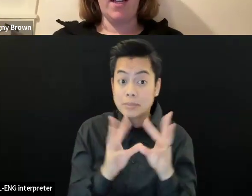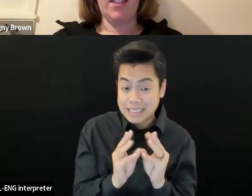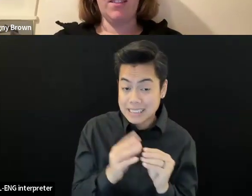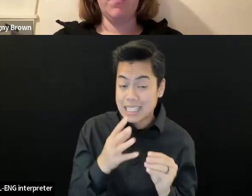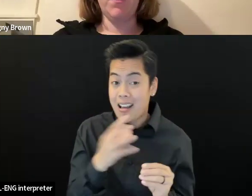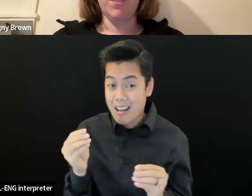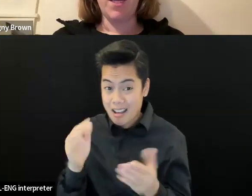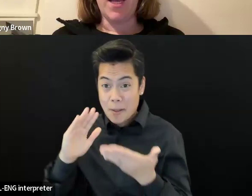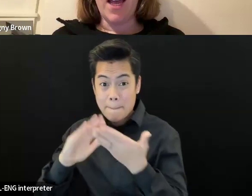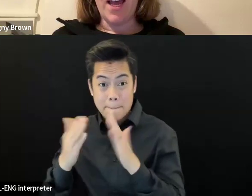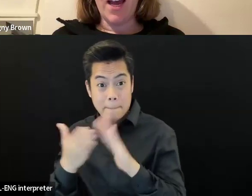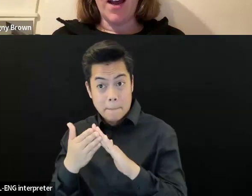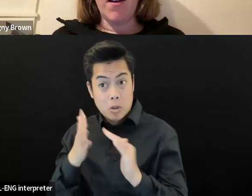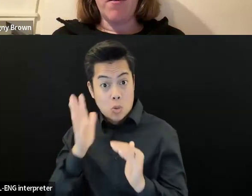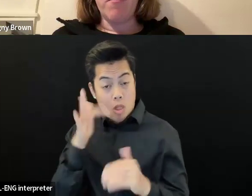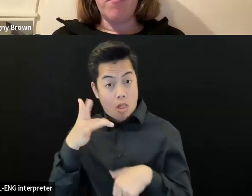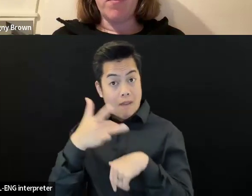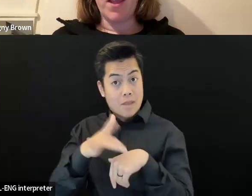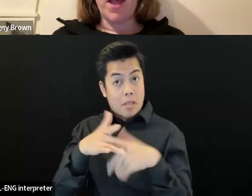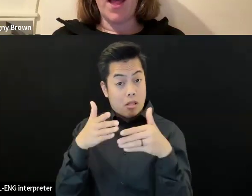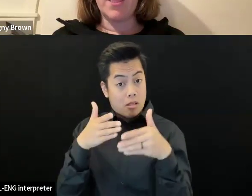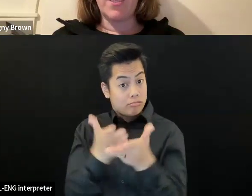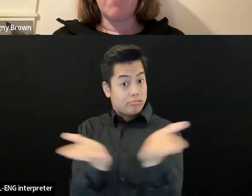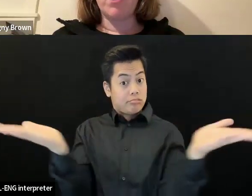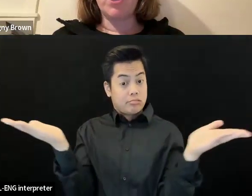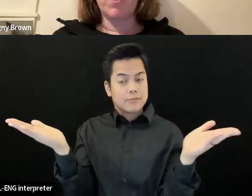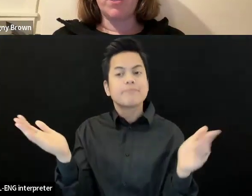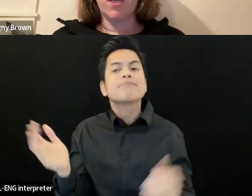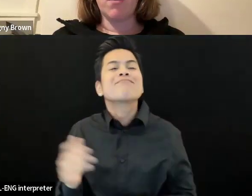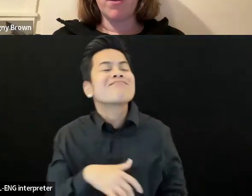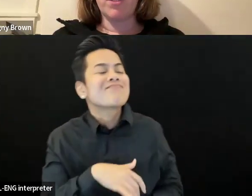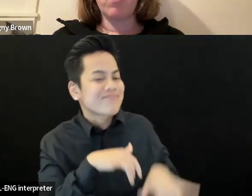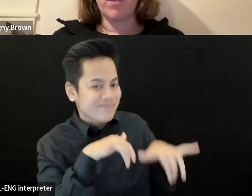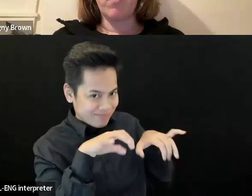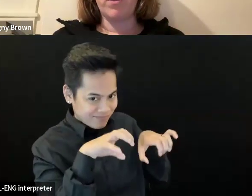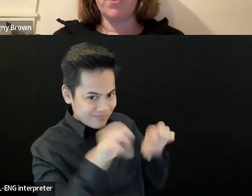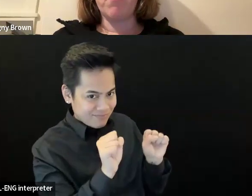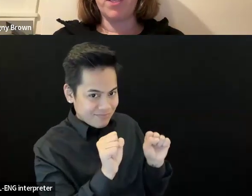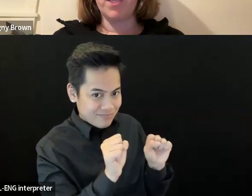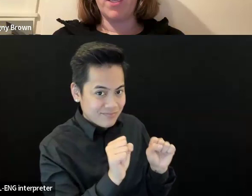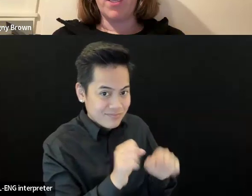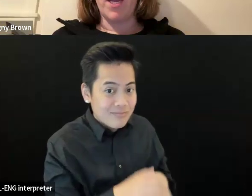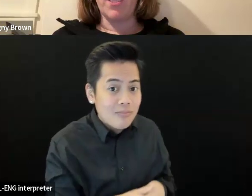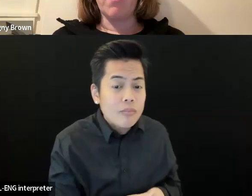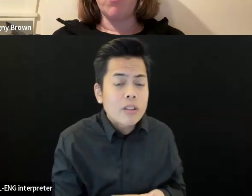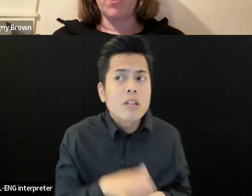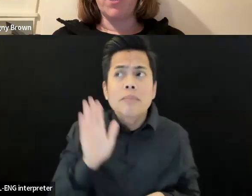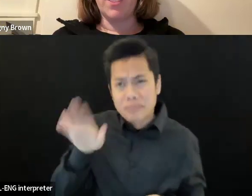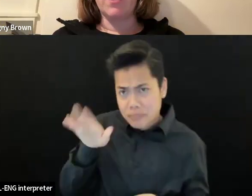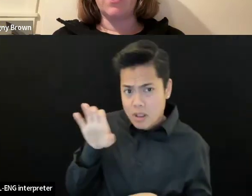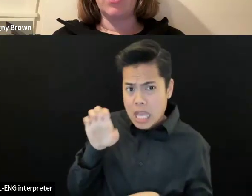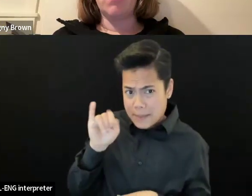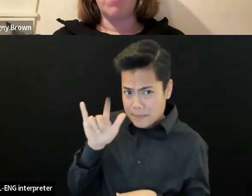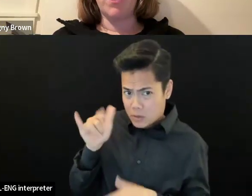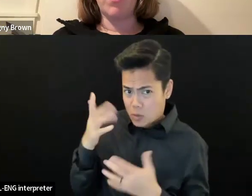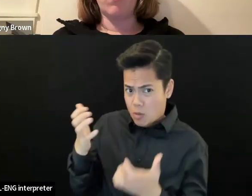Yes. Um, and then Emily, do you want to talk about this one? Will there be a community